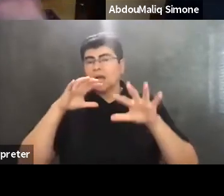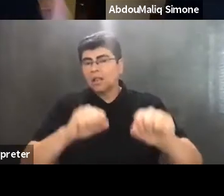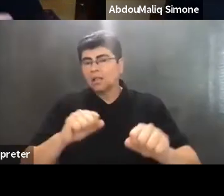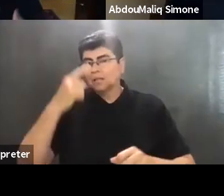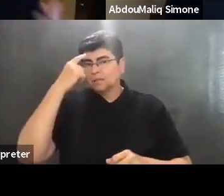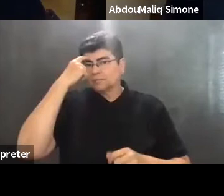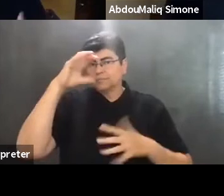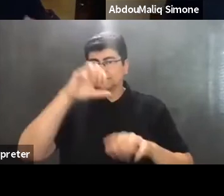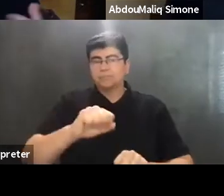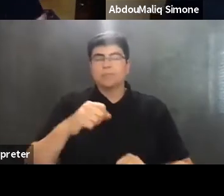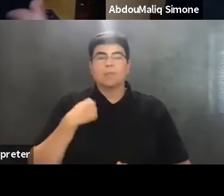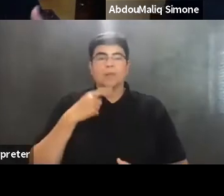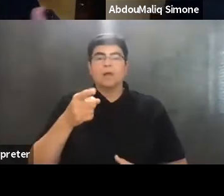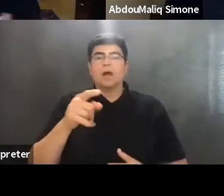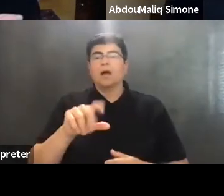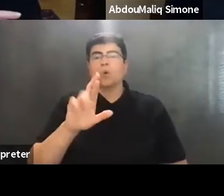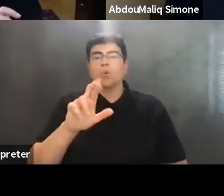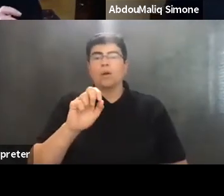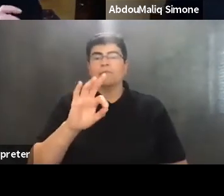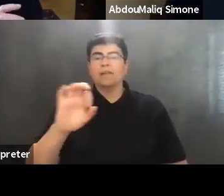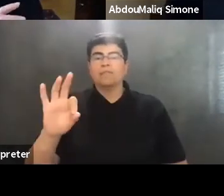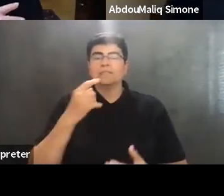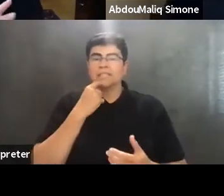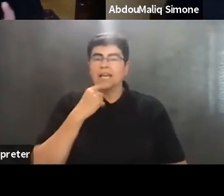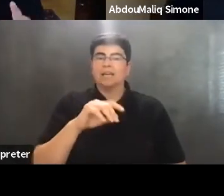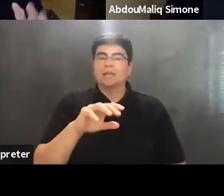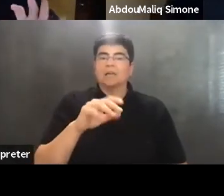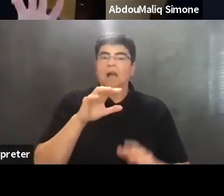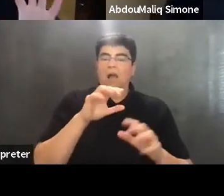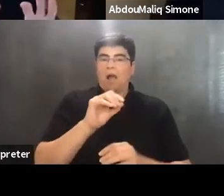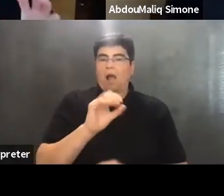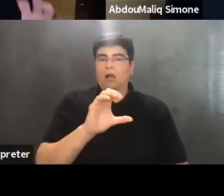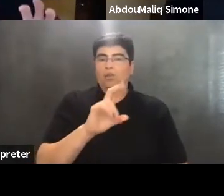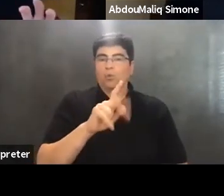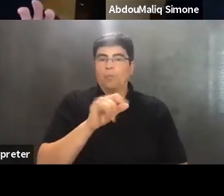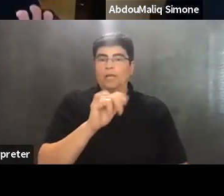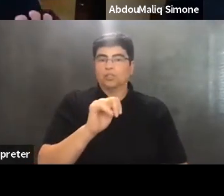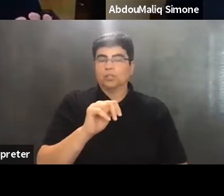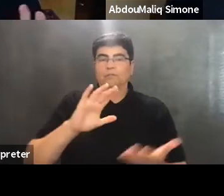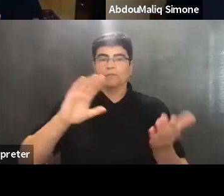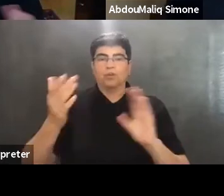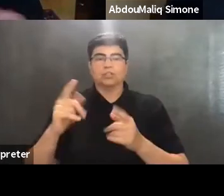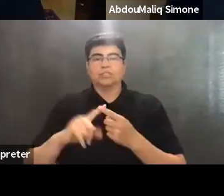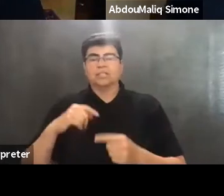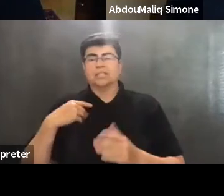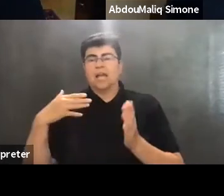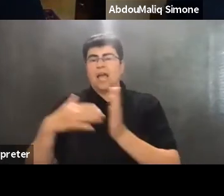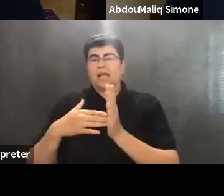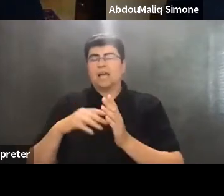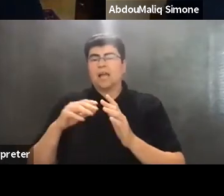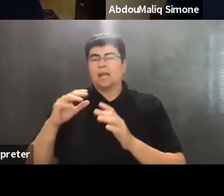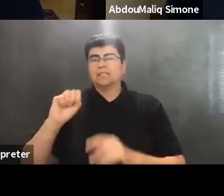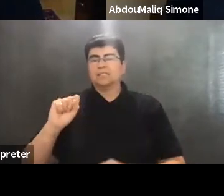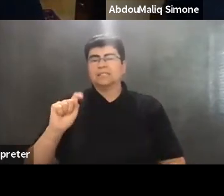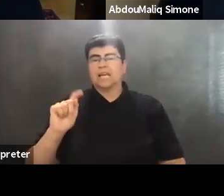point about occupation versus settler colonialism, so on. So on the one hand, that, and at the same time, to kind